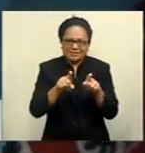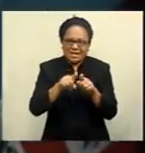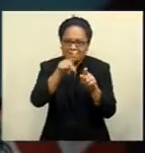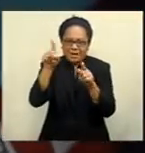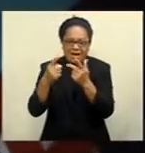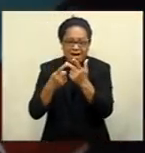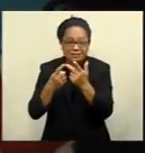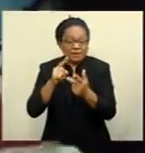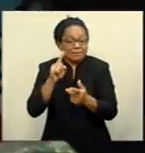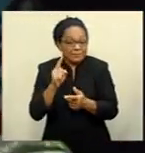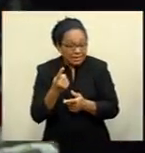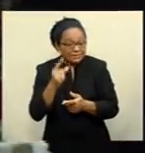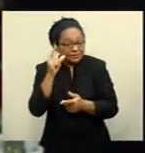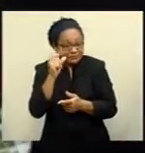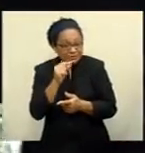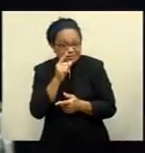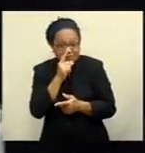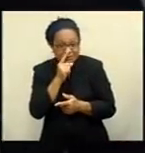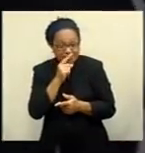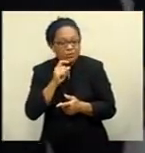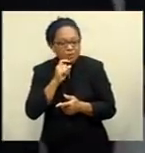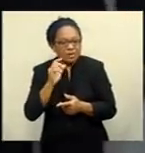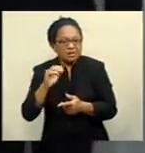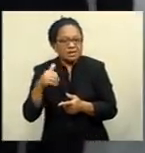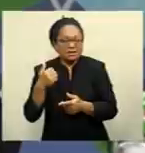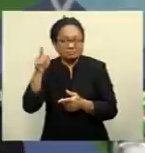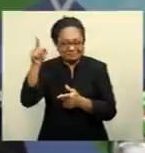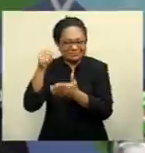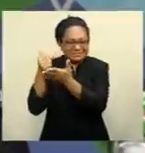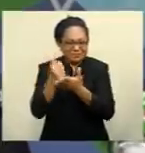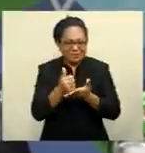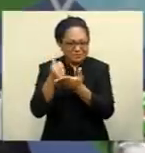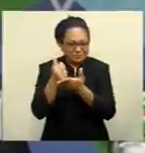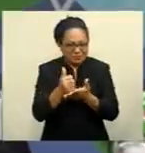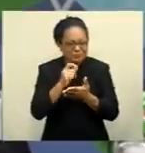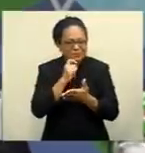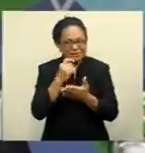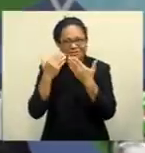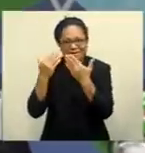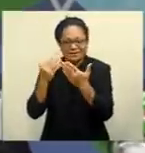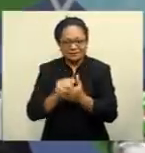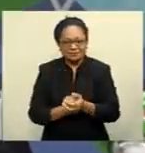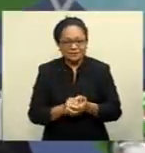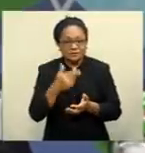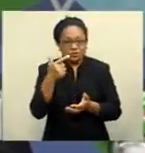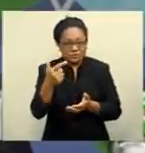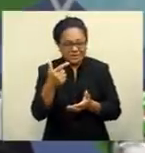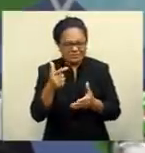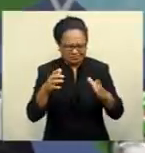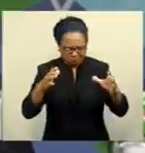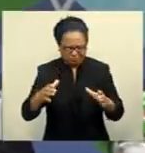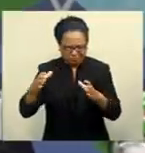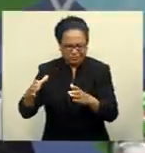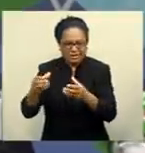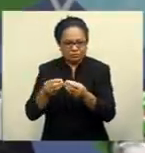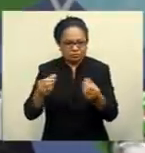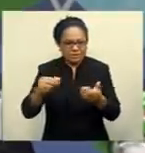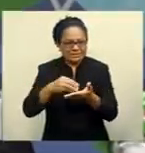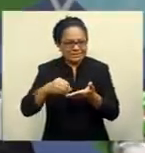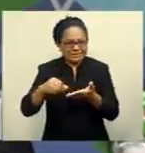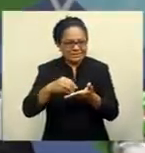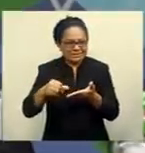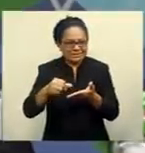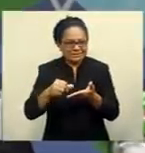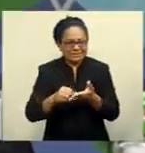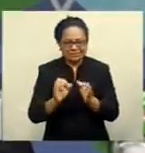Fijians will always have a block support from India. The receipt of seven tons of dry seeds couldn't have been any better